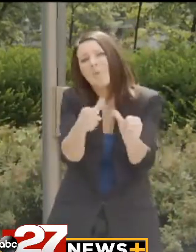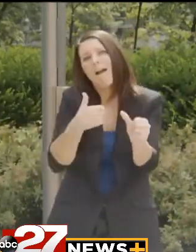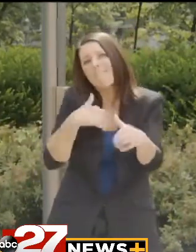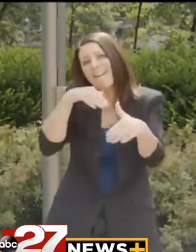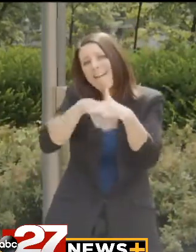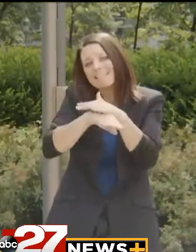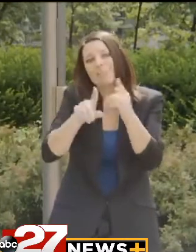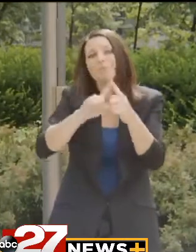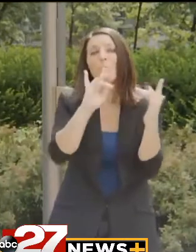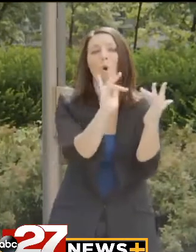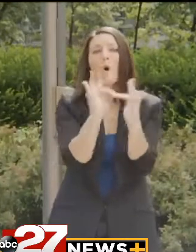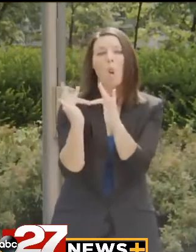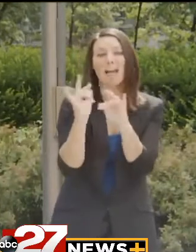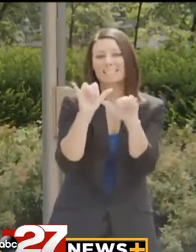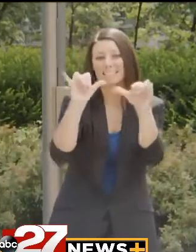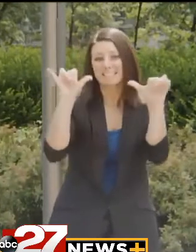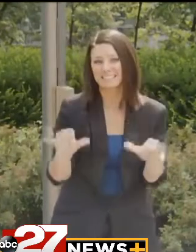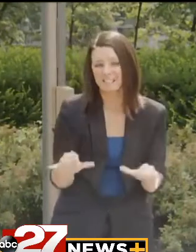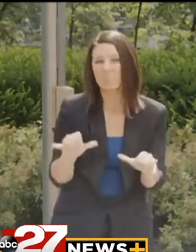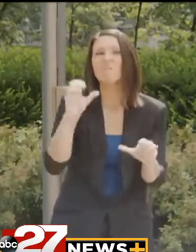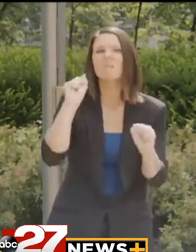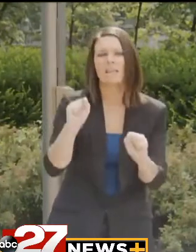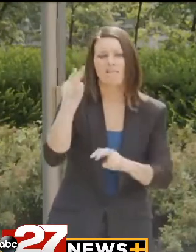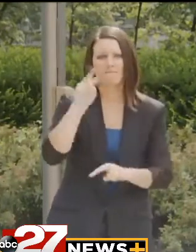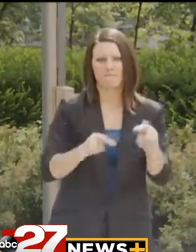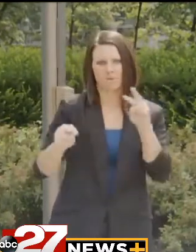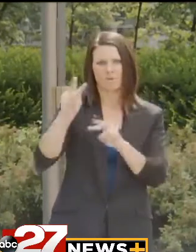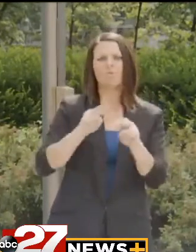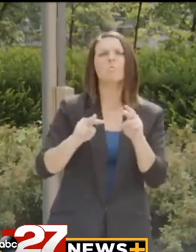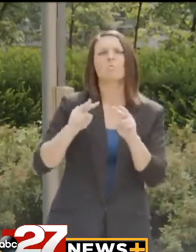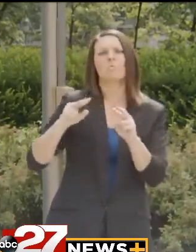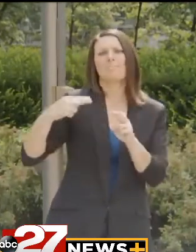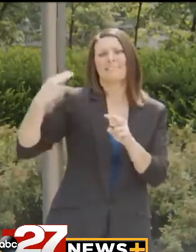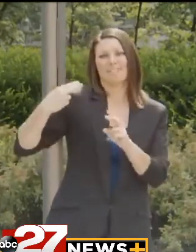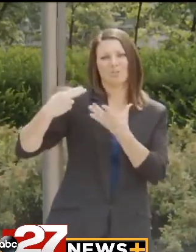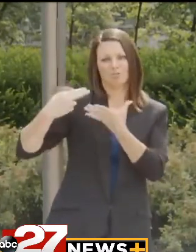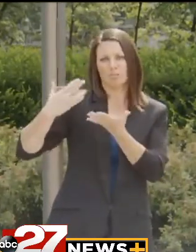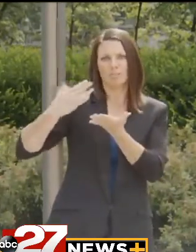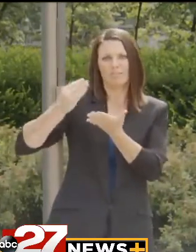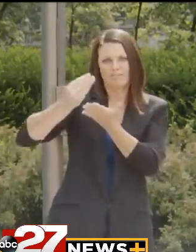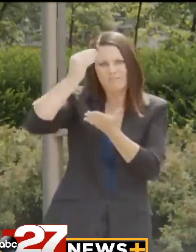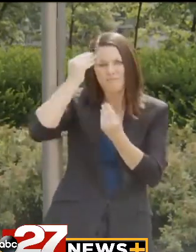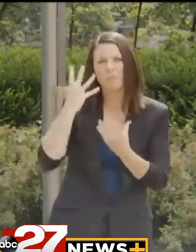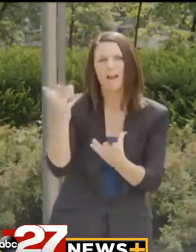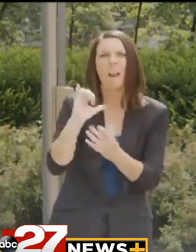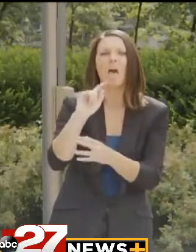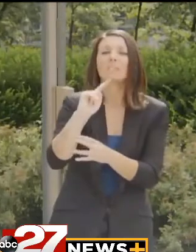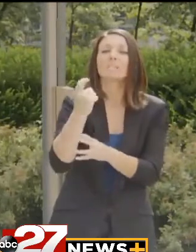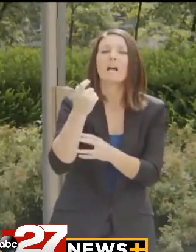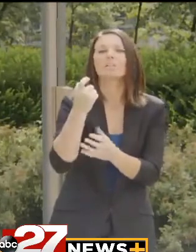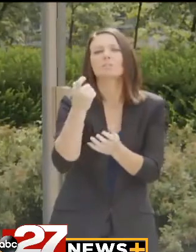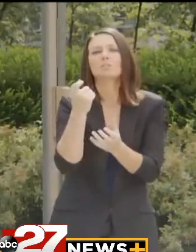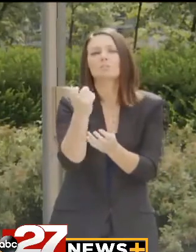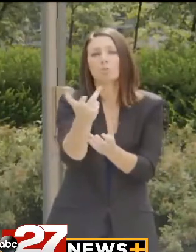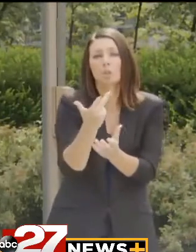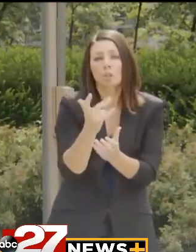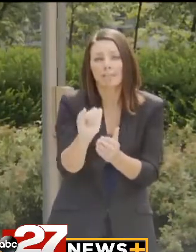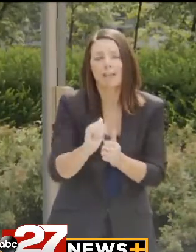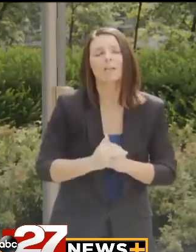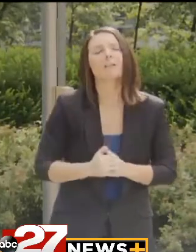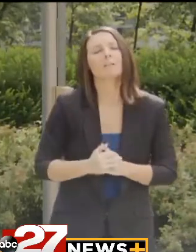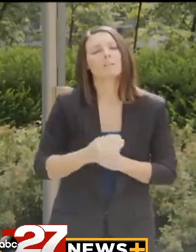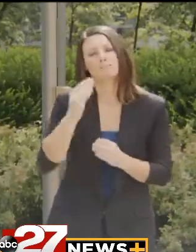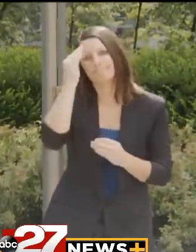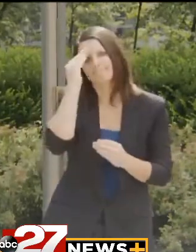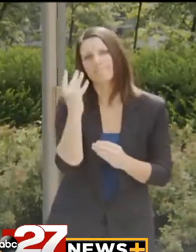access to the online systems so they can view historic data and important documents such as their tax returns. We want